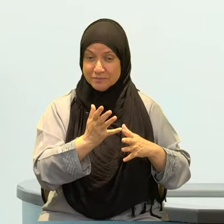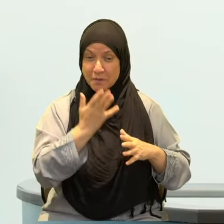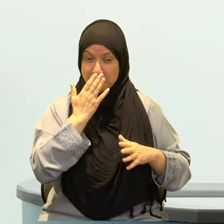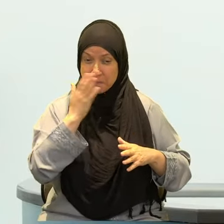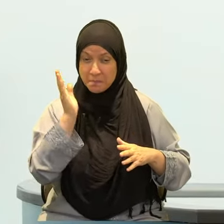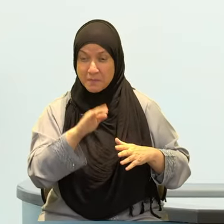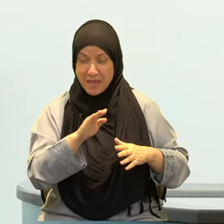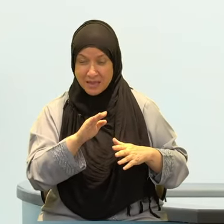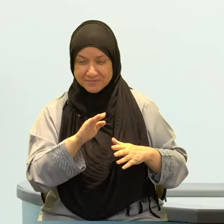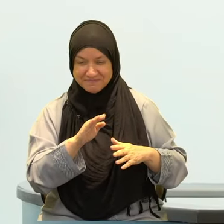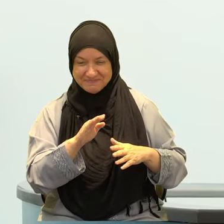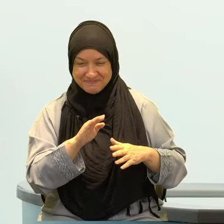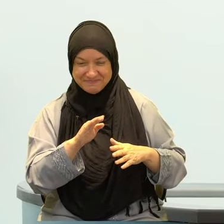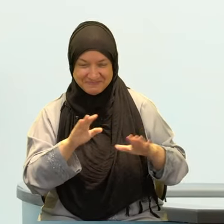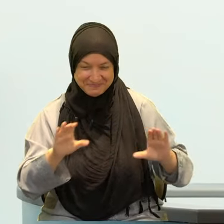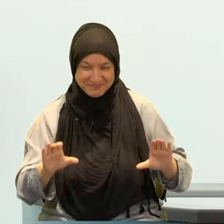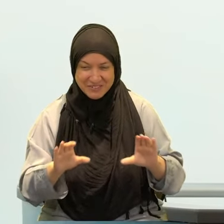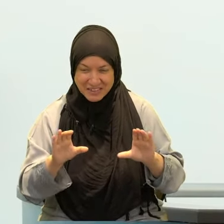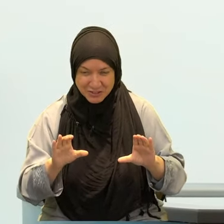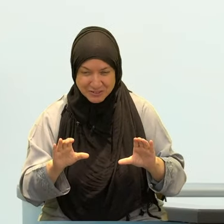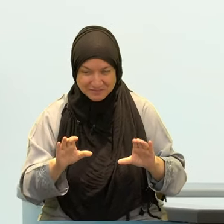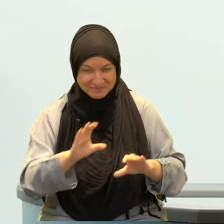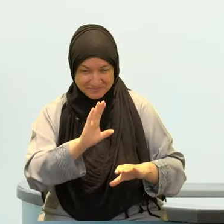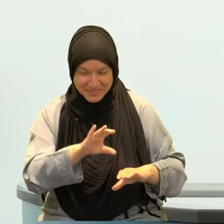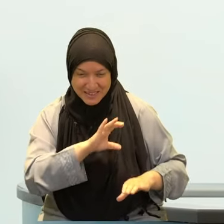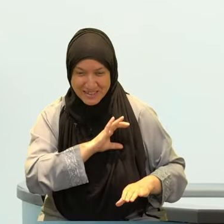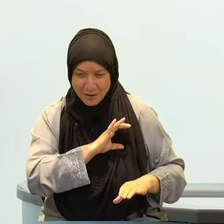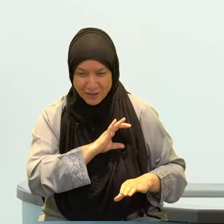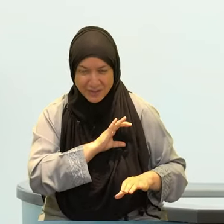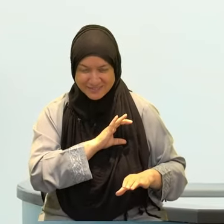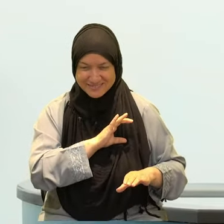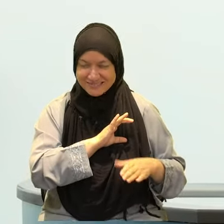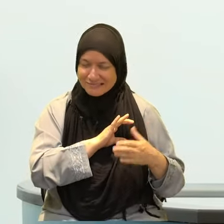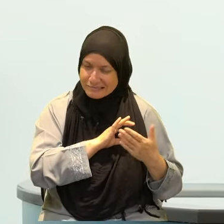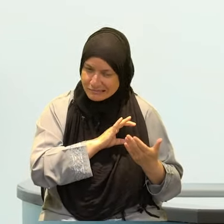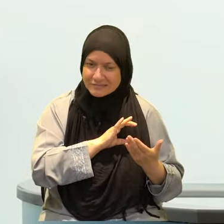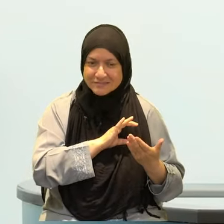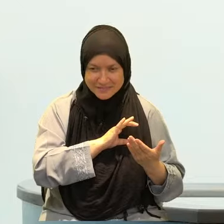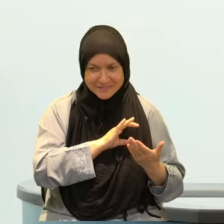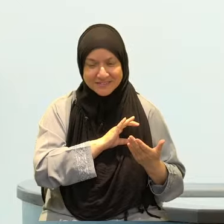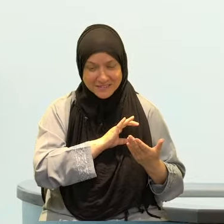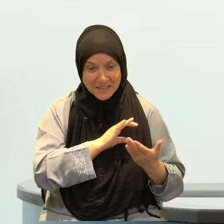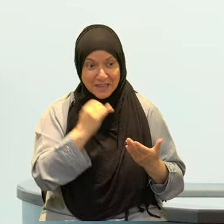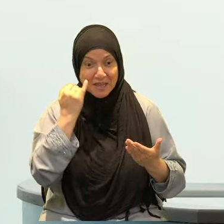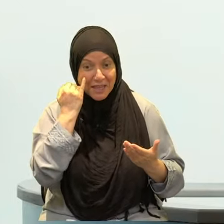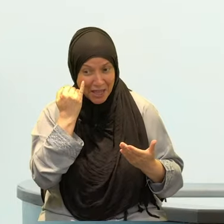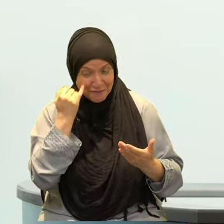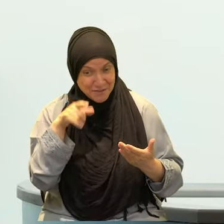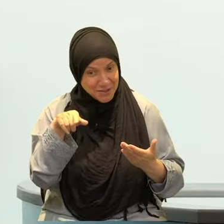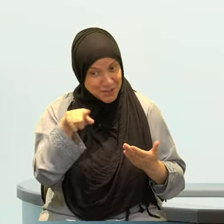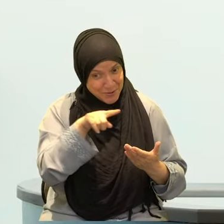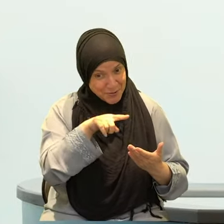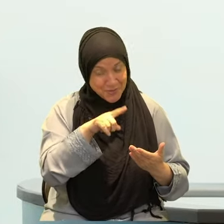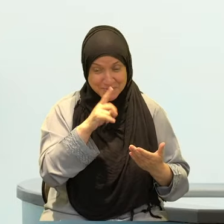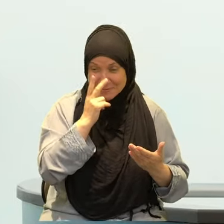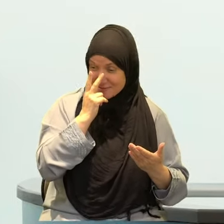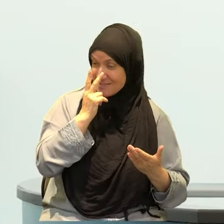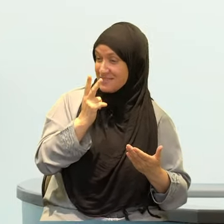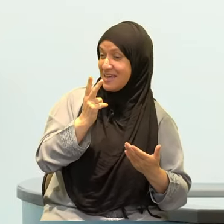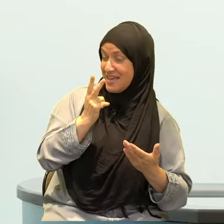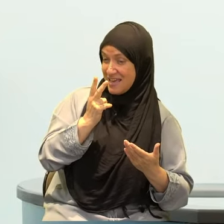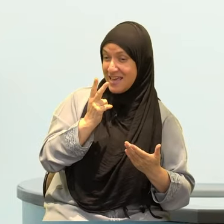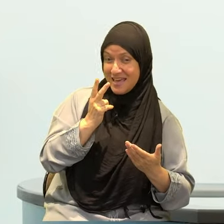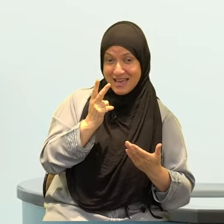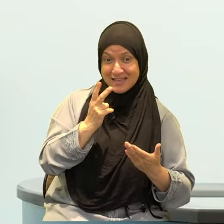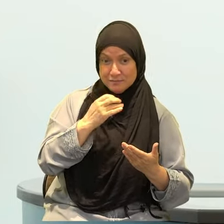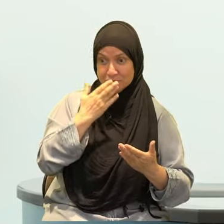at those who are in your immediate proximity. And if you are causing them harm, then that could harm your prospect of getting into